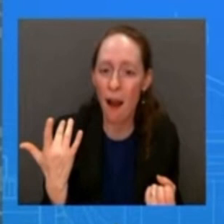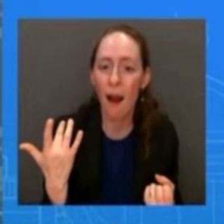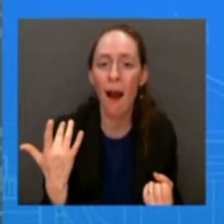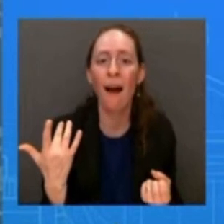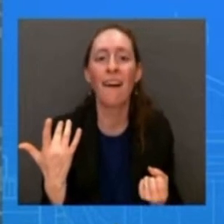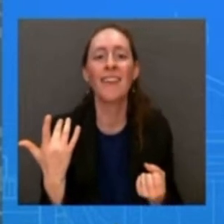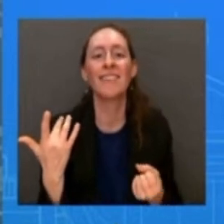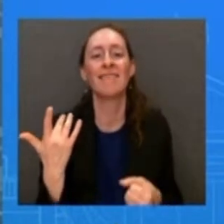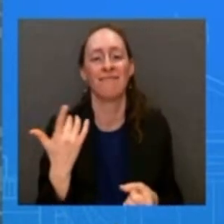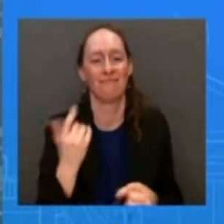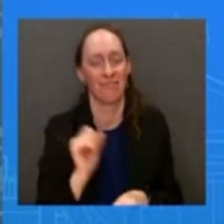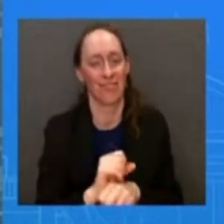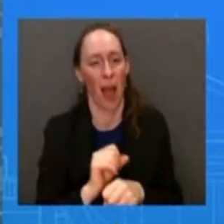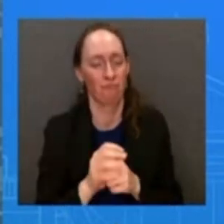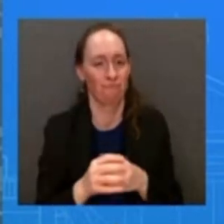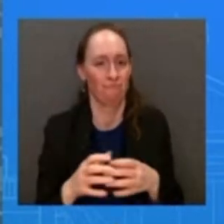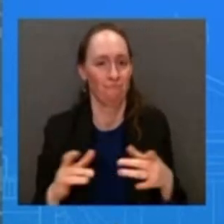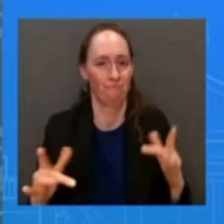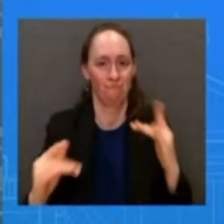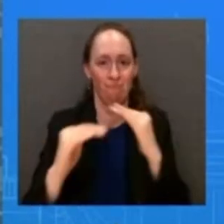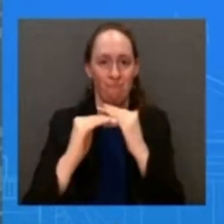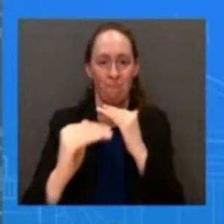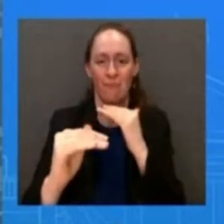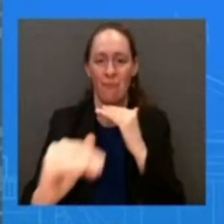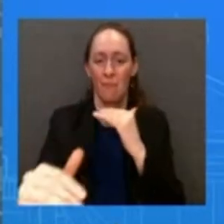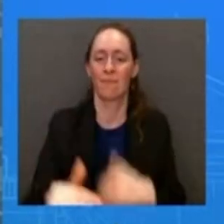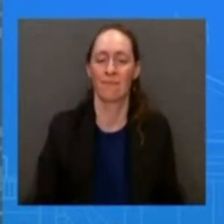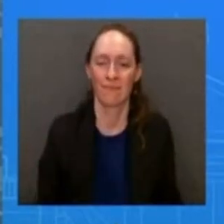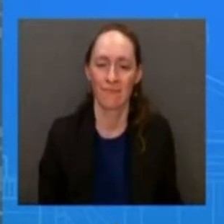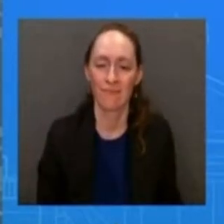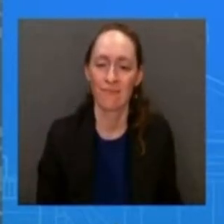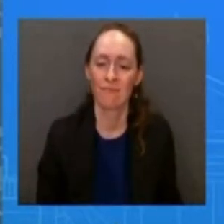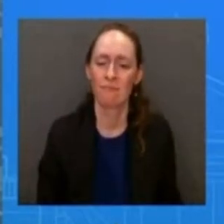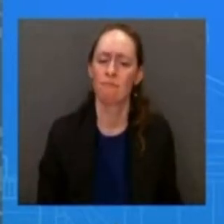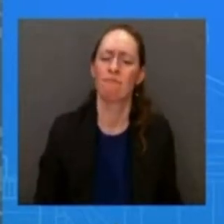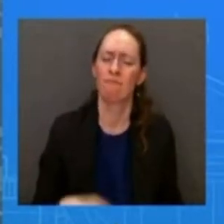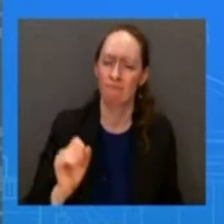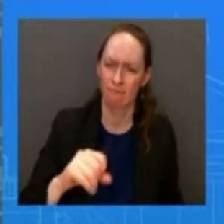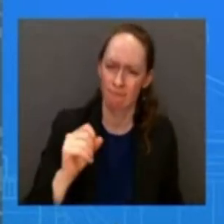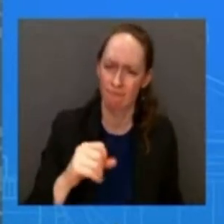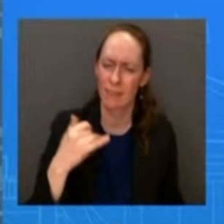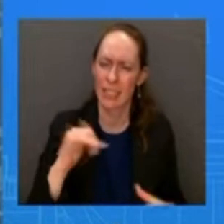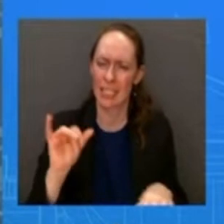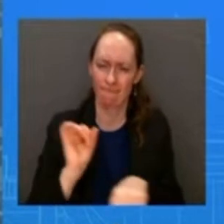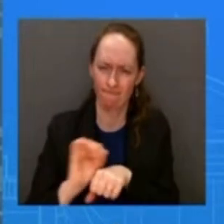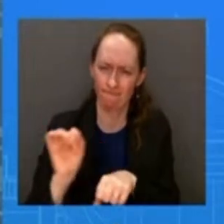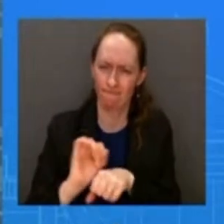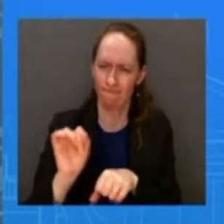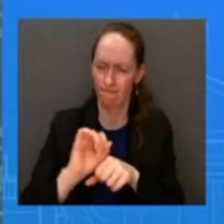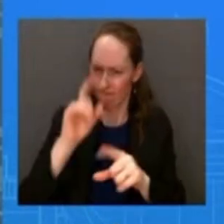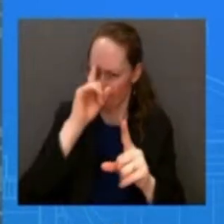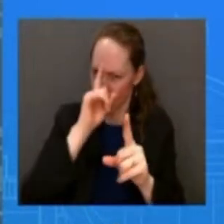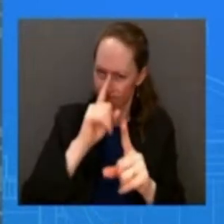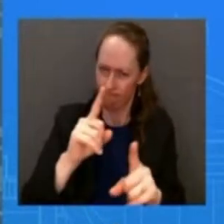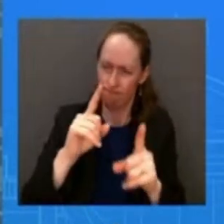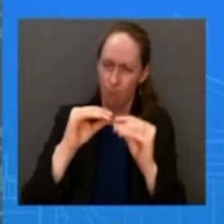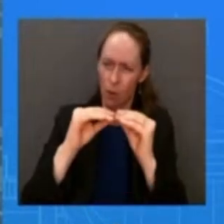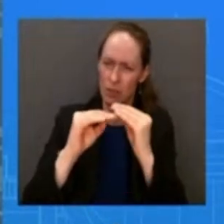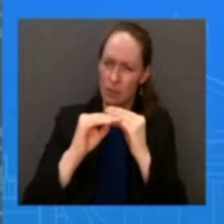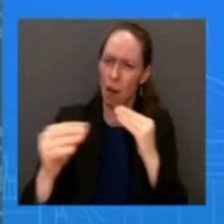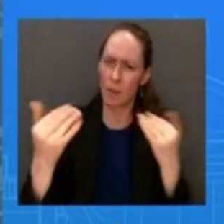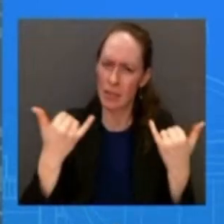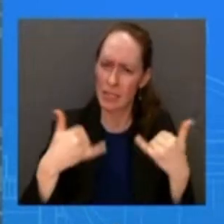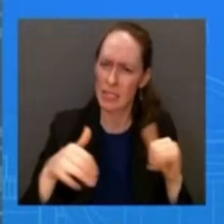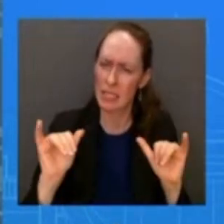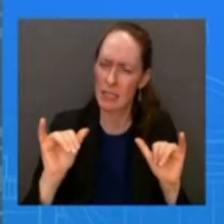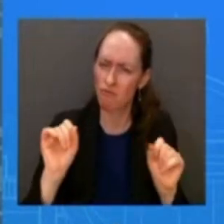do as we try to get to a transition of more stable and steady uh growth and uh there are going there are going to be set uh setbacks along the way